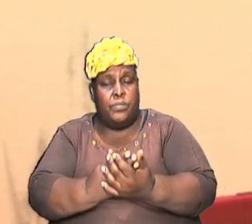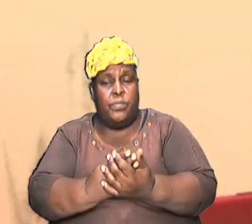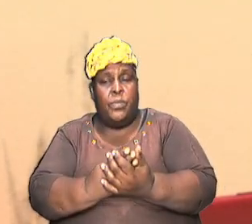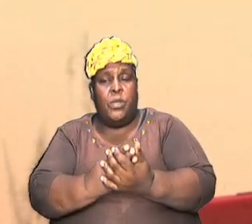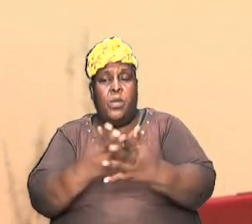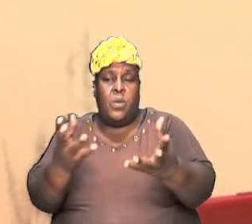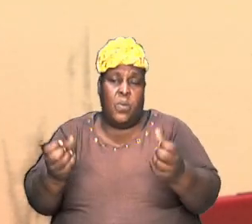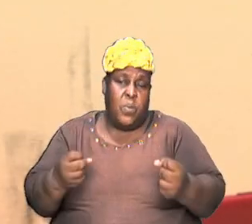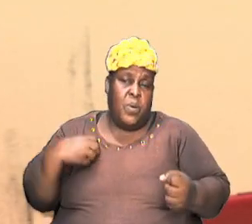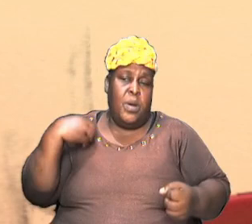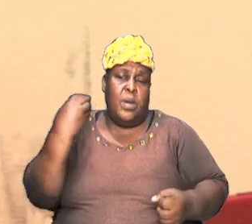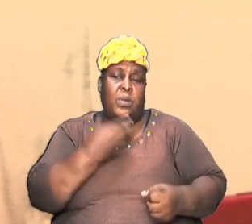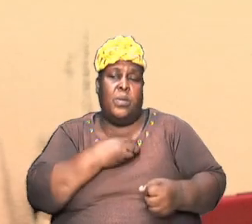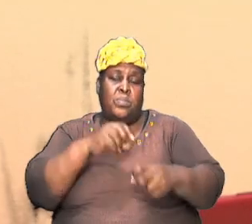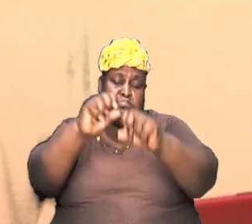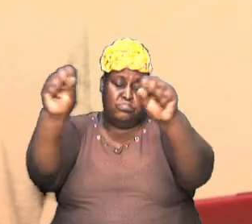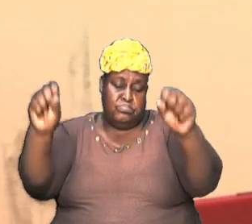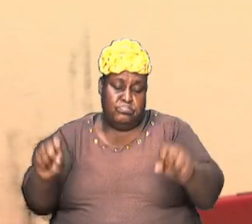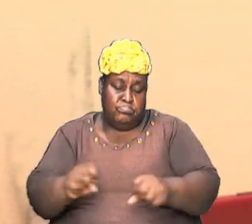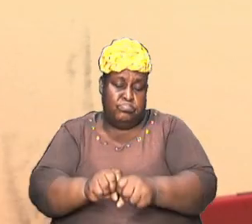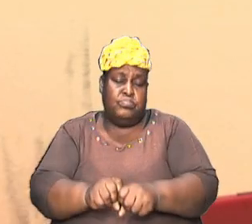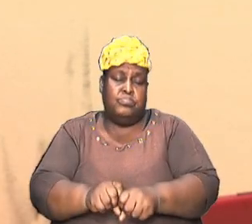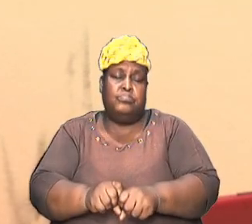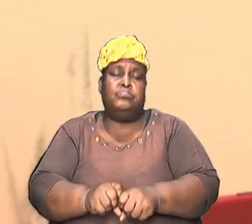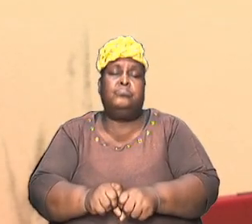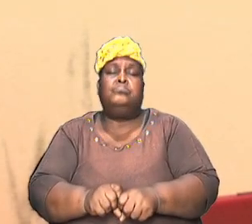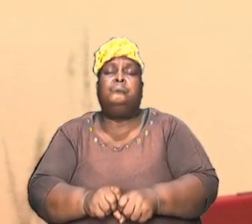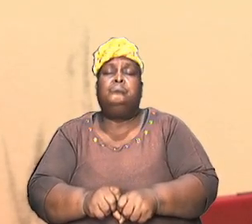our systems to be